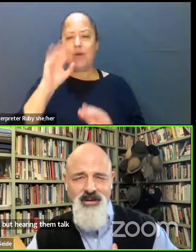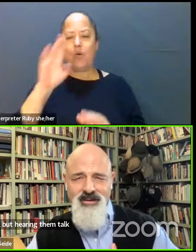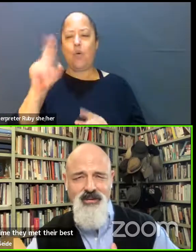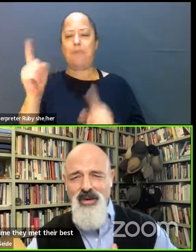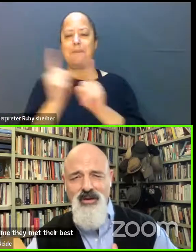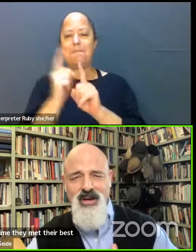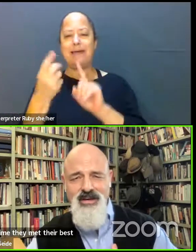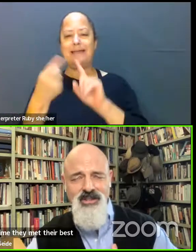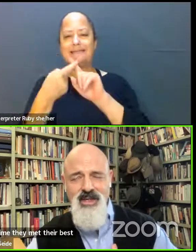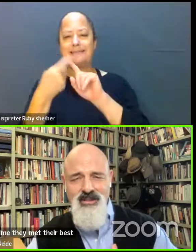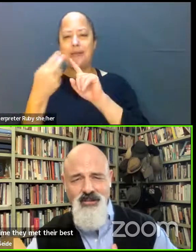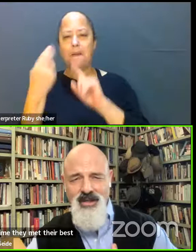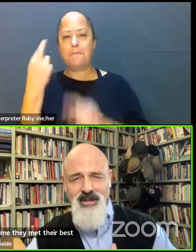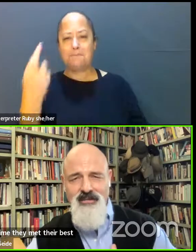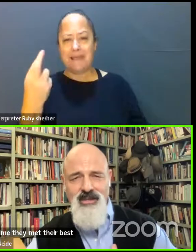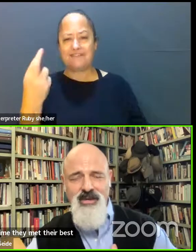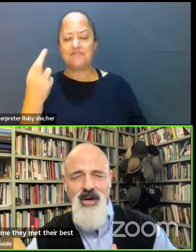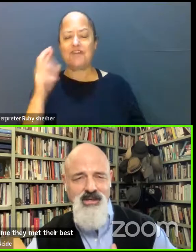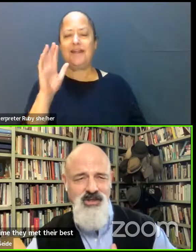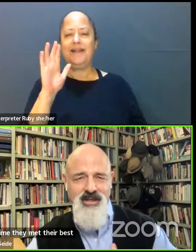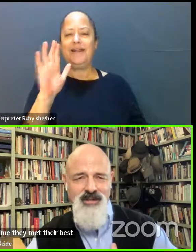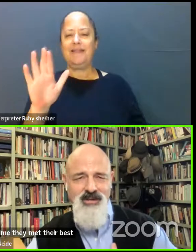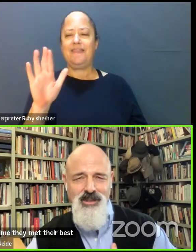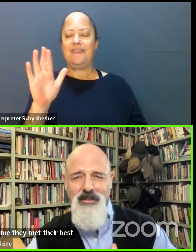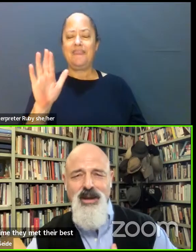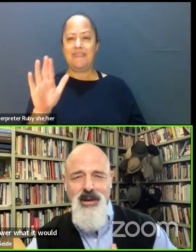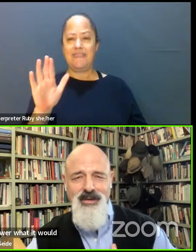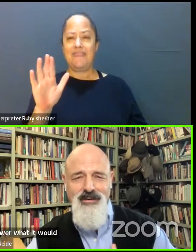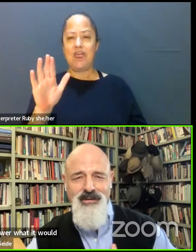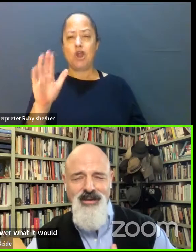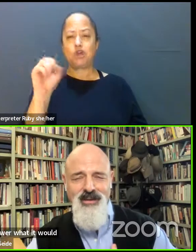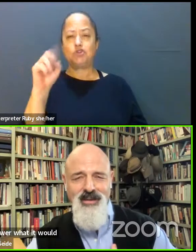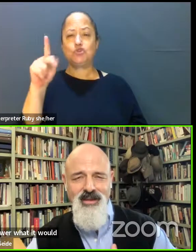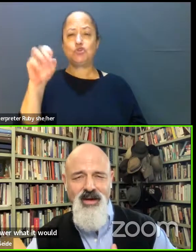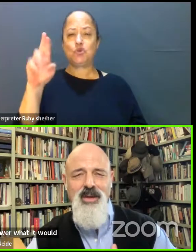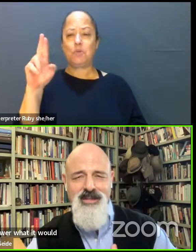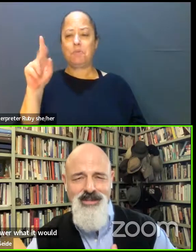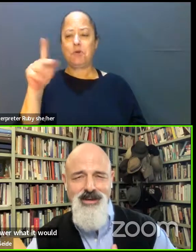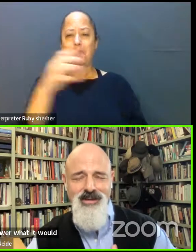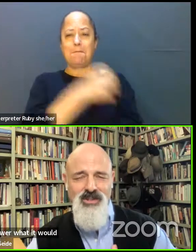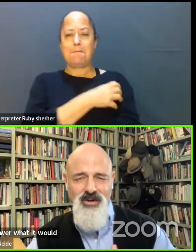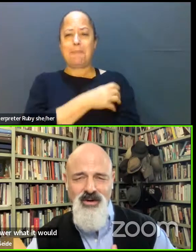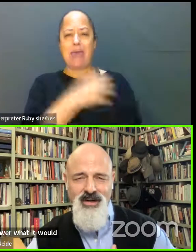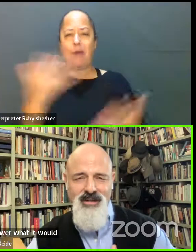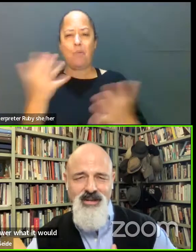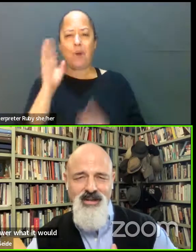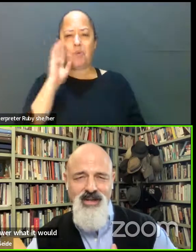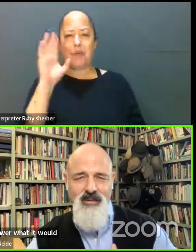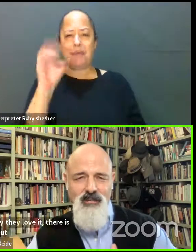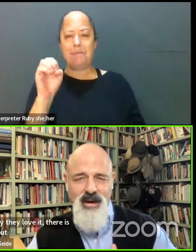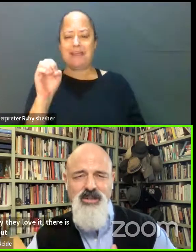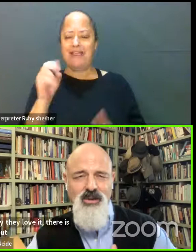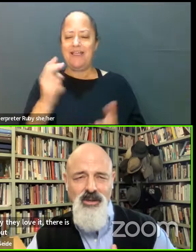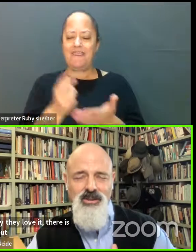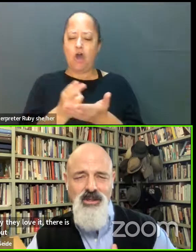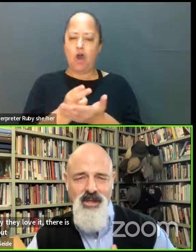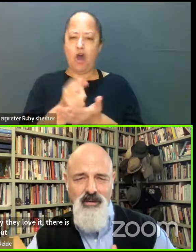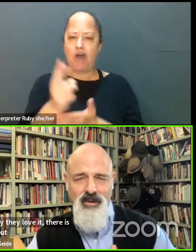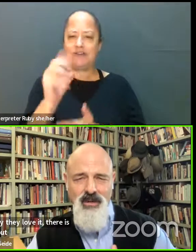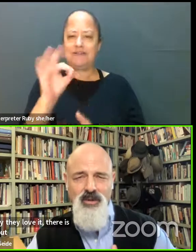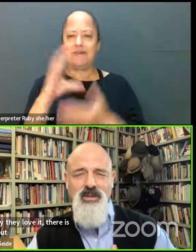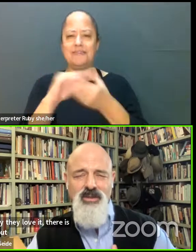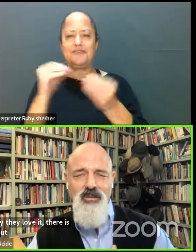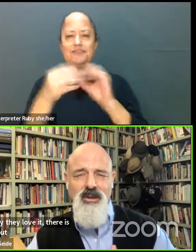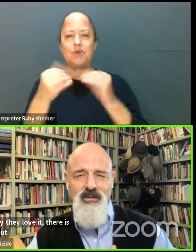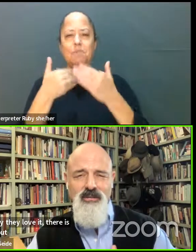be, or their favorite kind of cheese and why they love it so much. There's something about the authenticity in the story that brings you closer